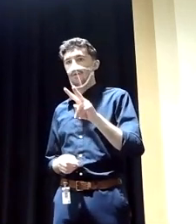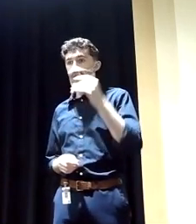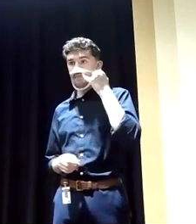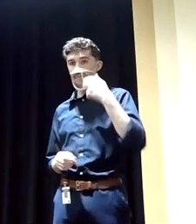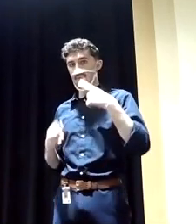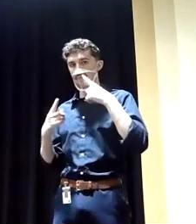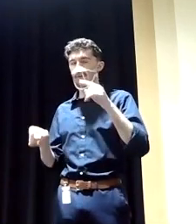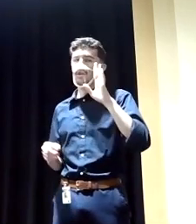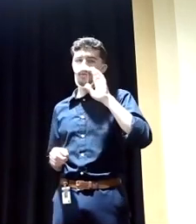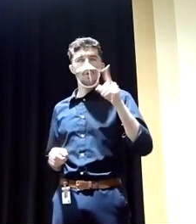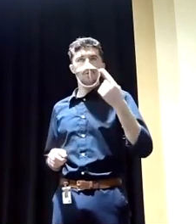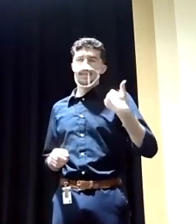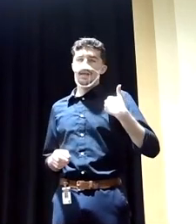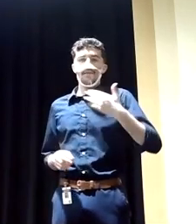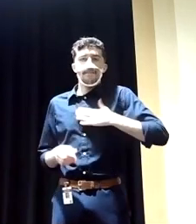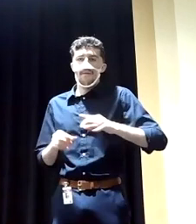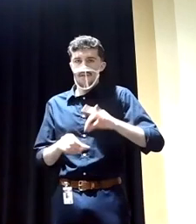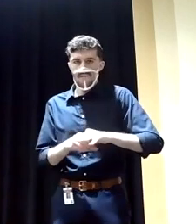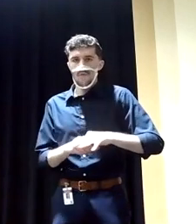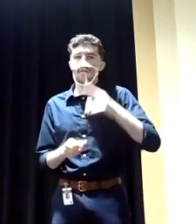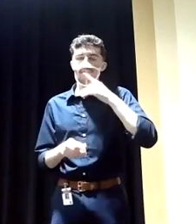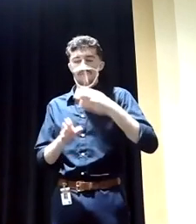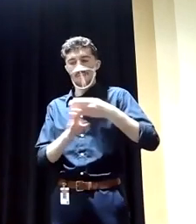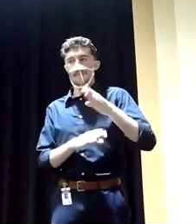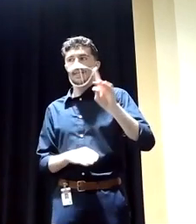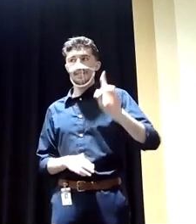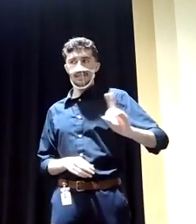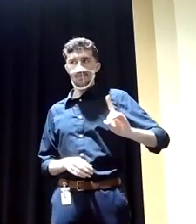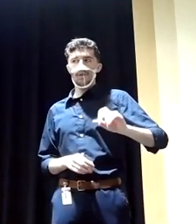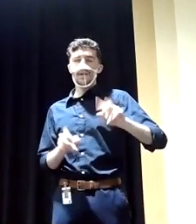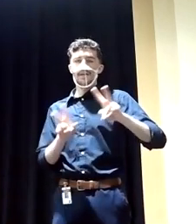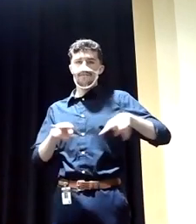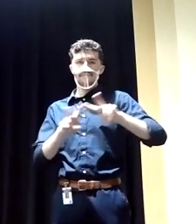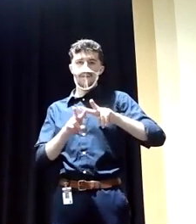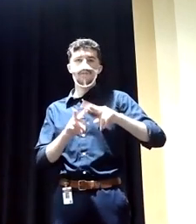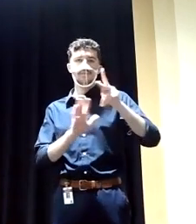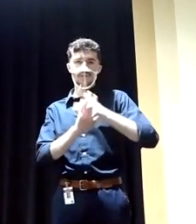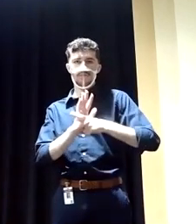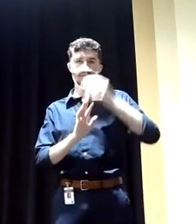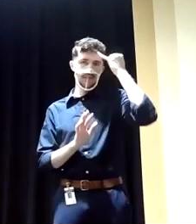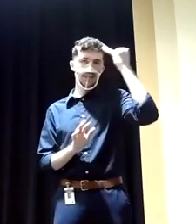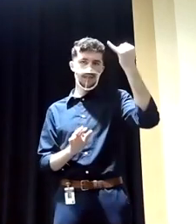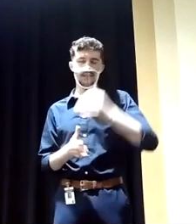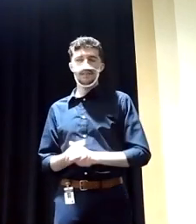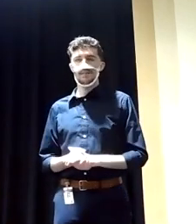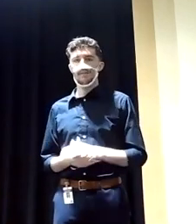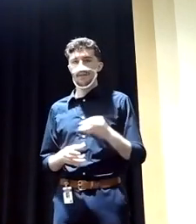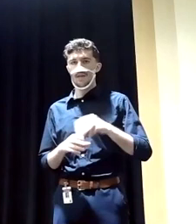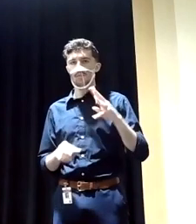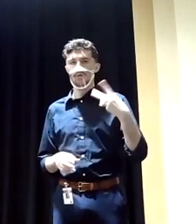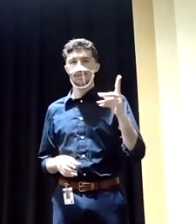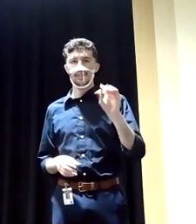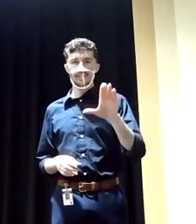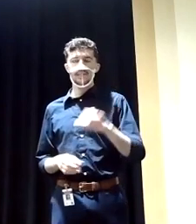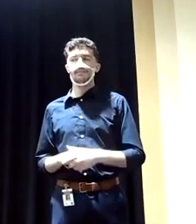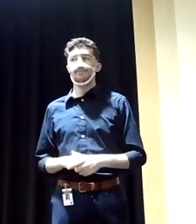prevail, you'll always have my vote on core democratic values, principles and ideas, if I'm in Washington DC as